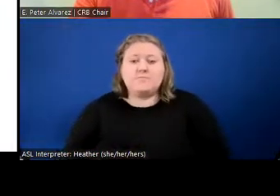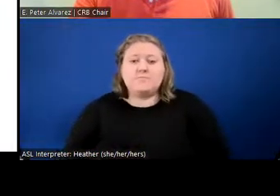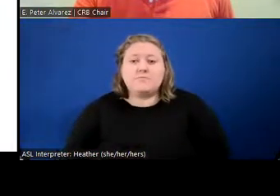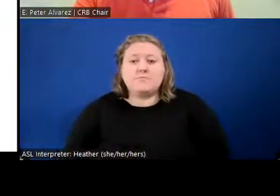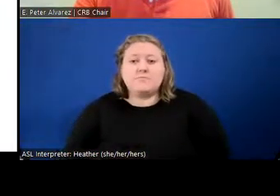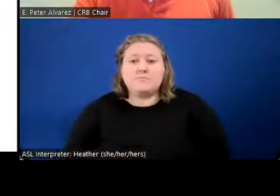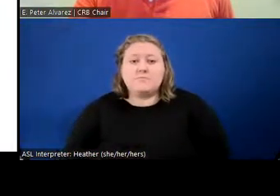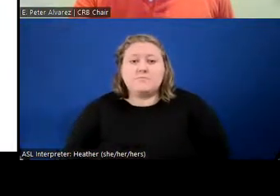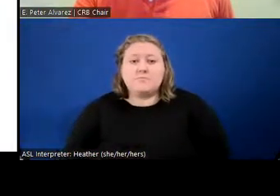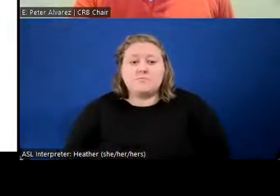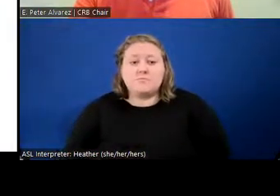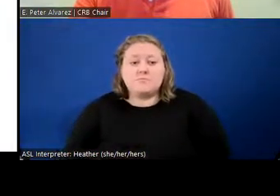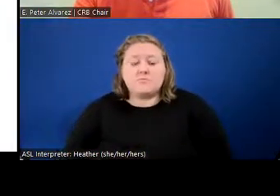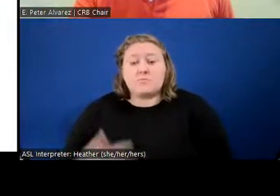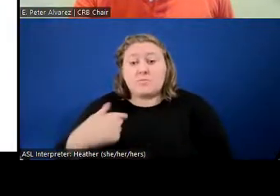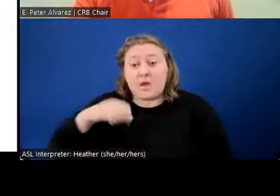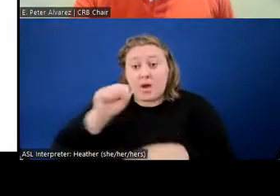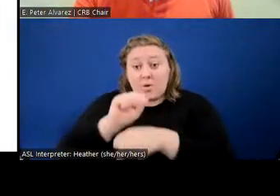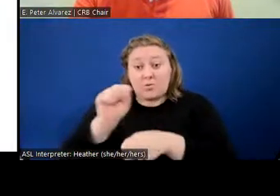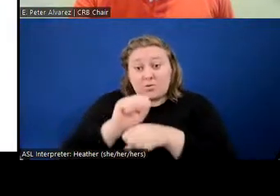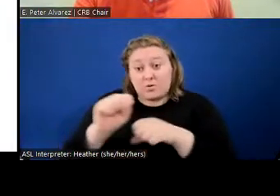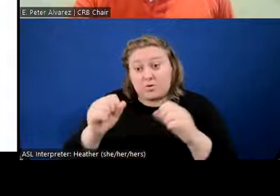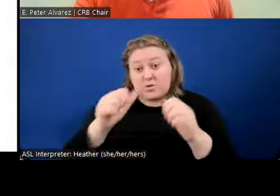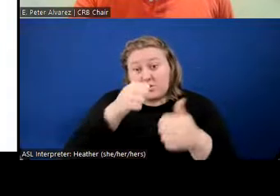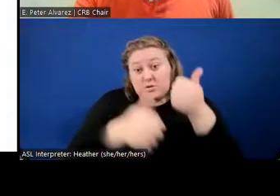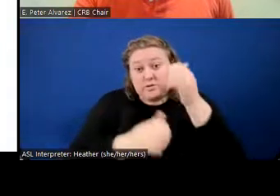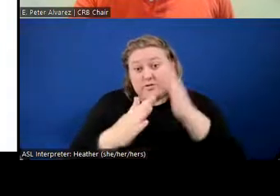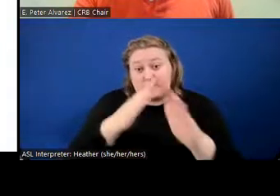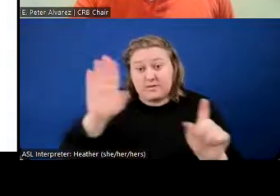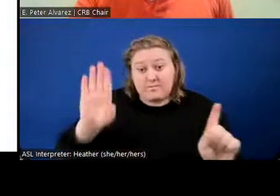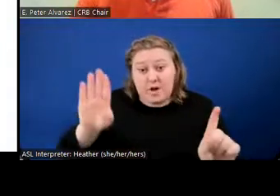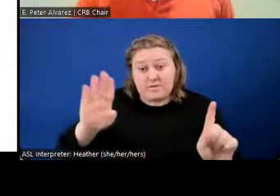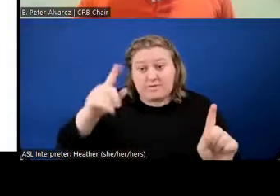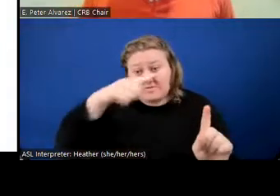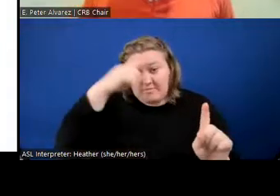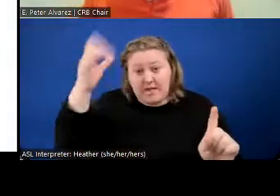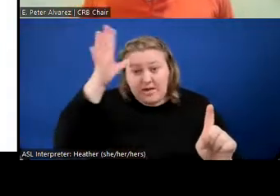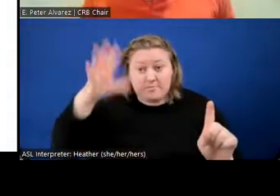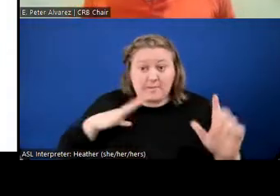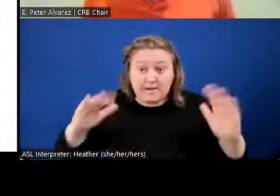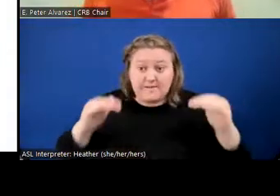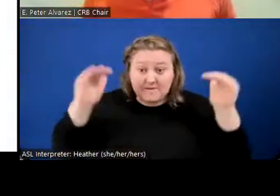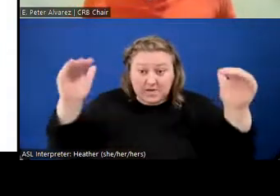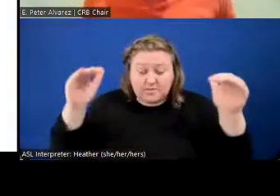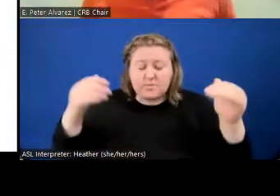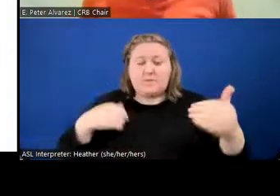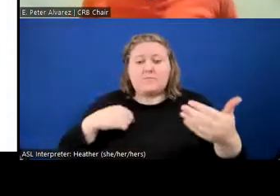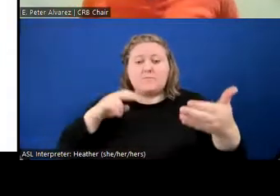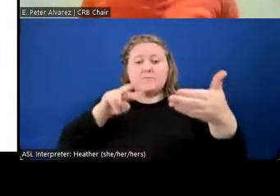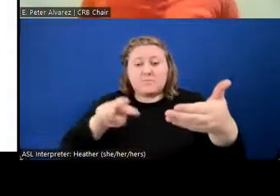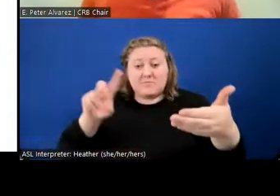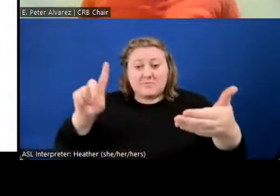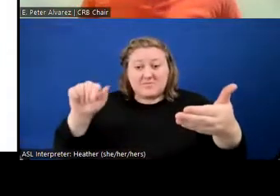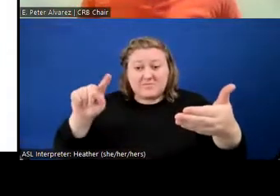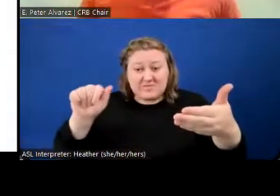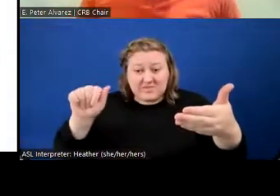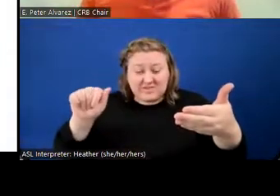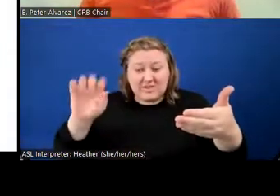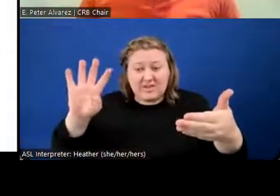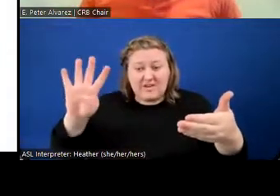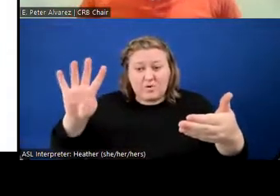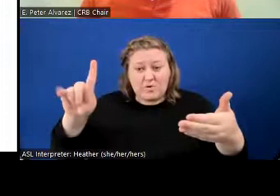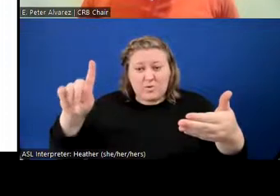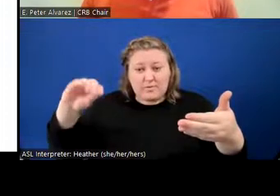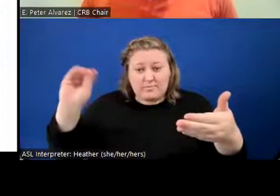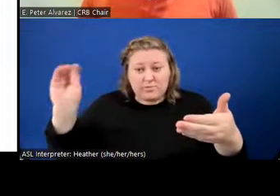in the city for the Office of Black Male Advancement. I'm looking at these data, and right around 41% of the people